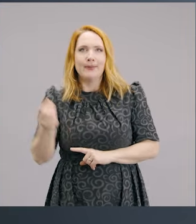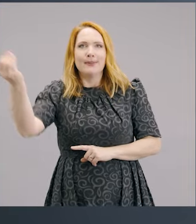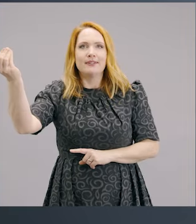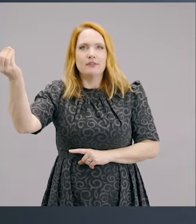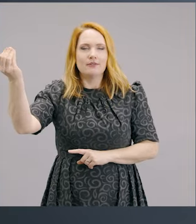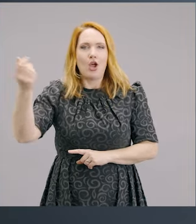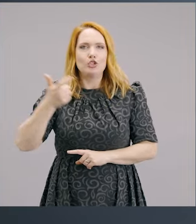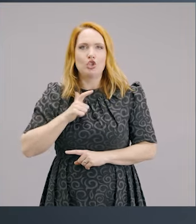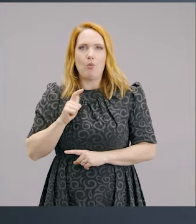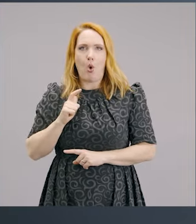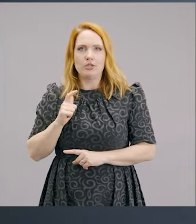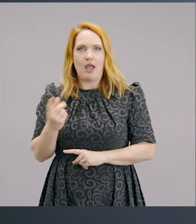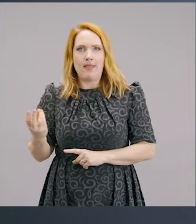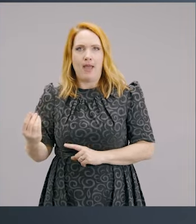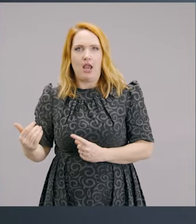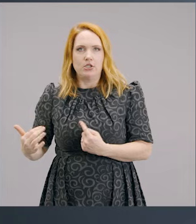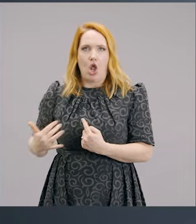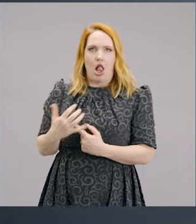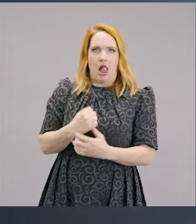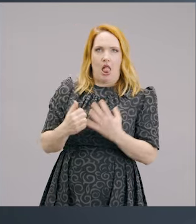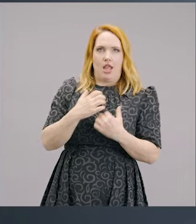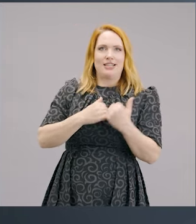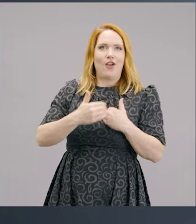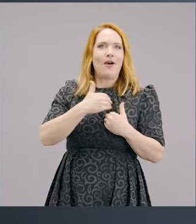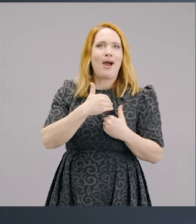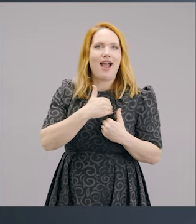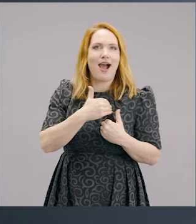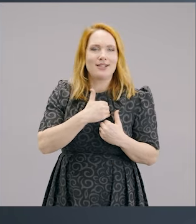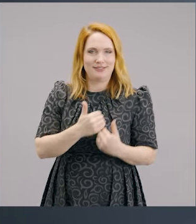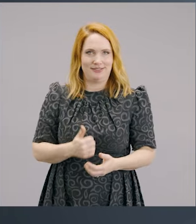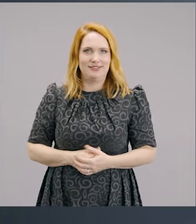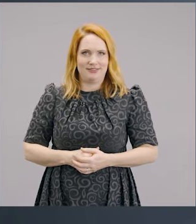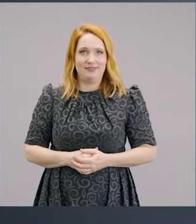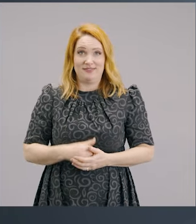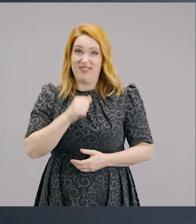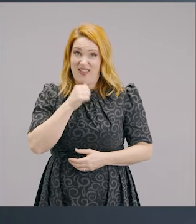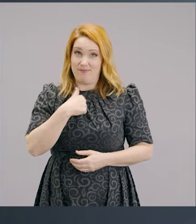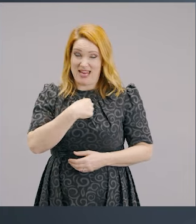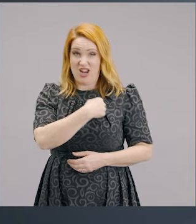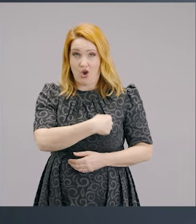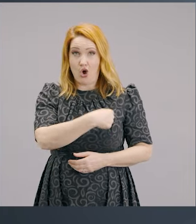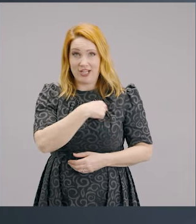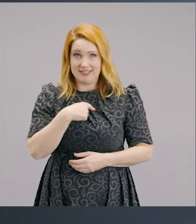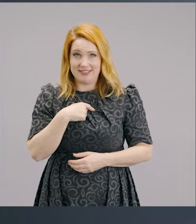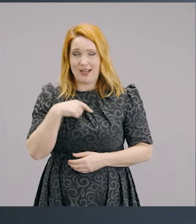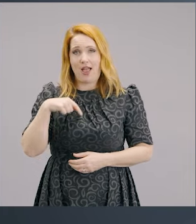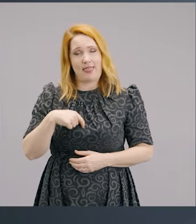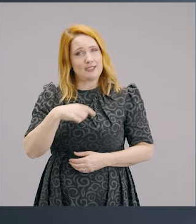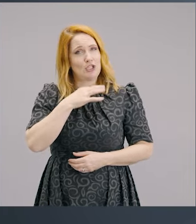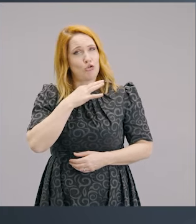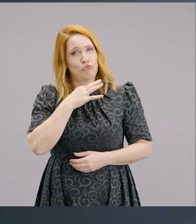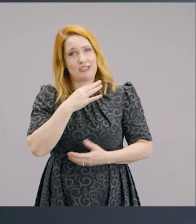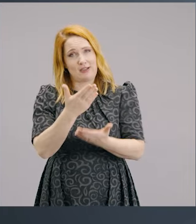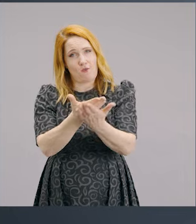heart. Isn't that good? And friends, if you're honest, if I'm honest, this is a danger for